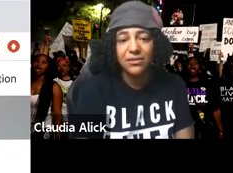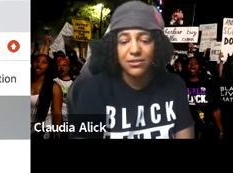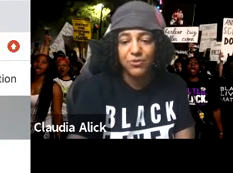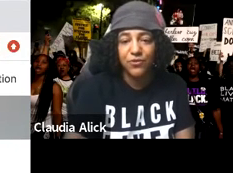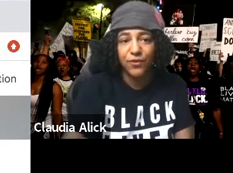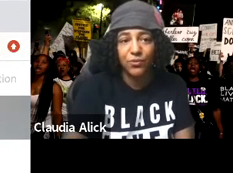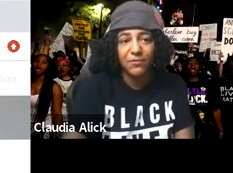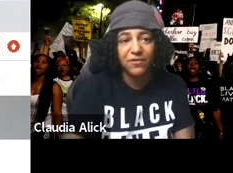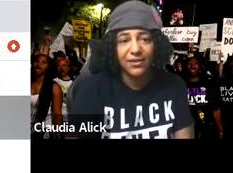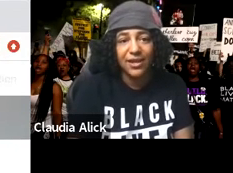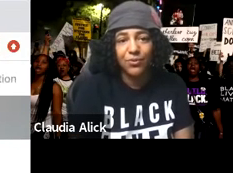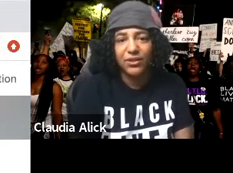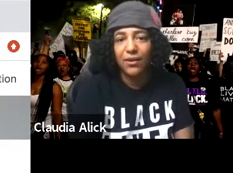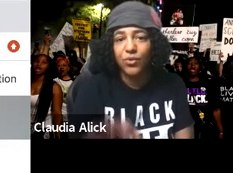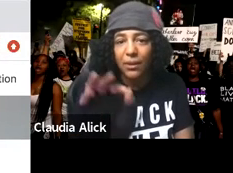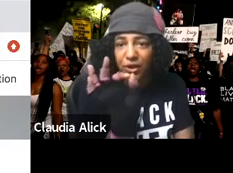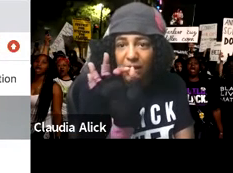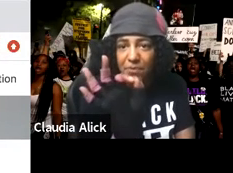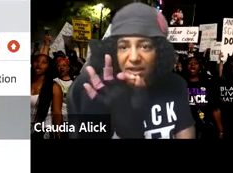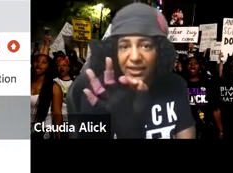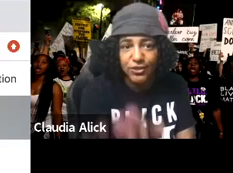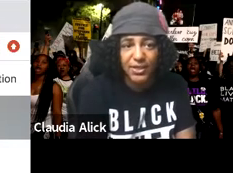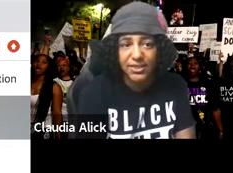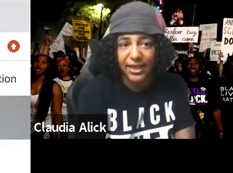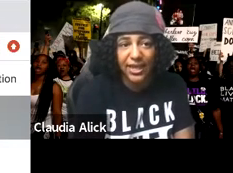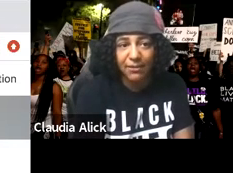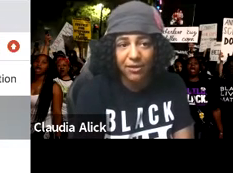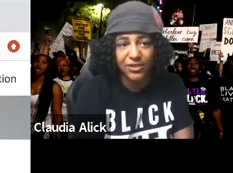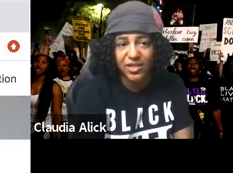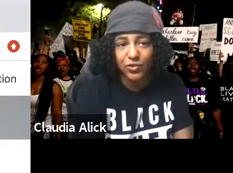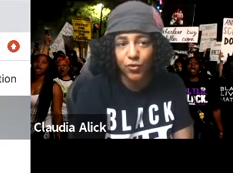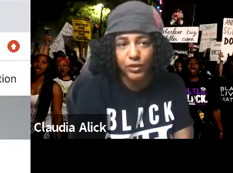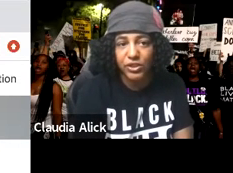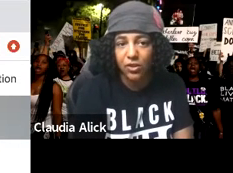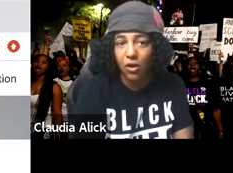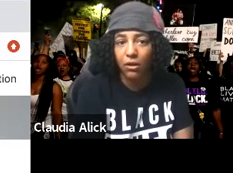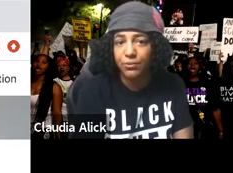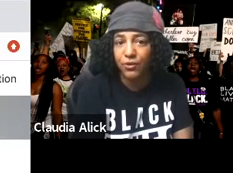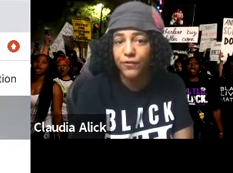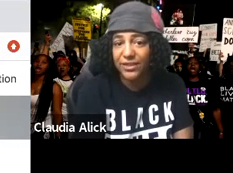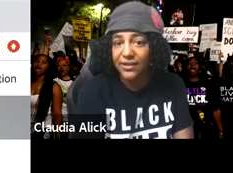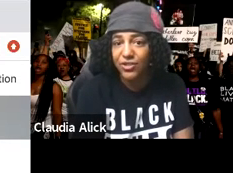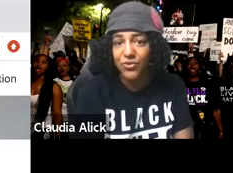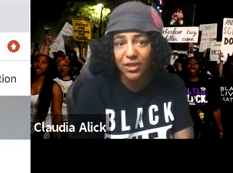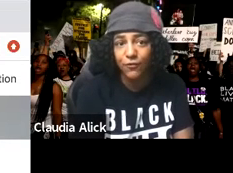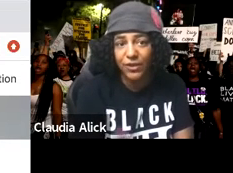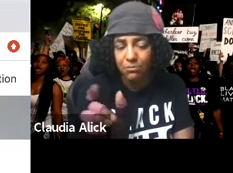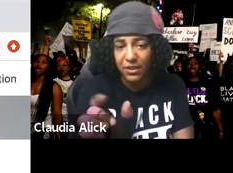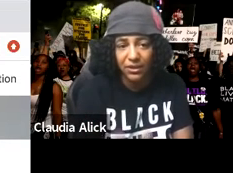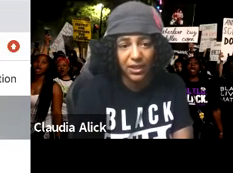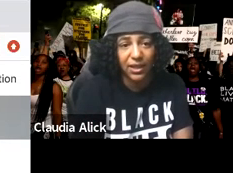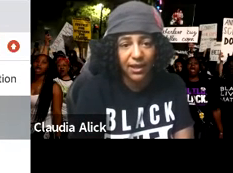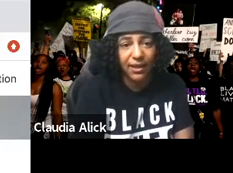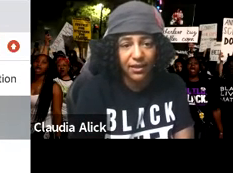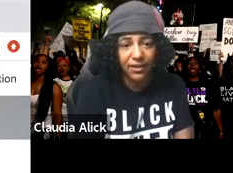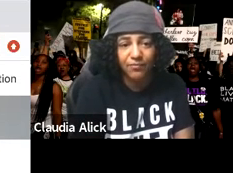excellent, beautiful website with the, when I put the bit.ly address in, it came out as this gorgeous, long, beautiful text. So thank you for that